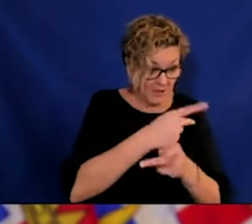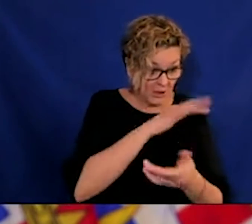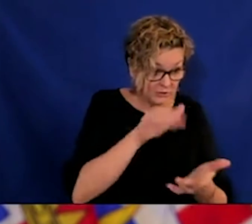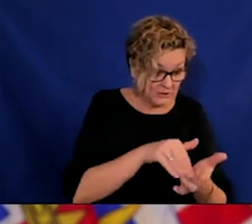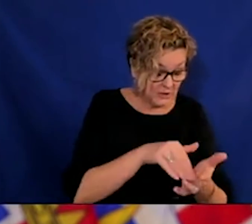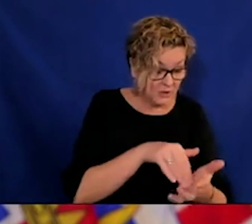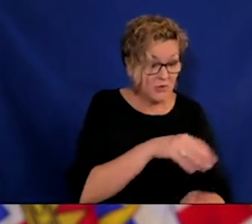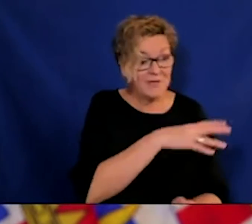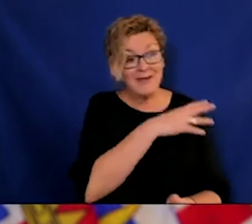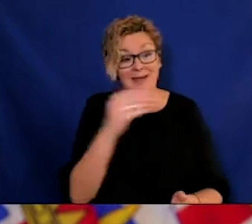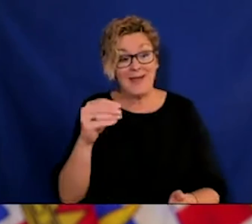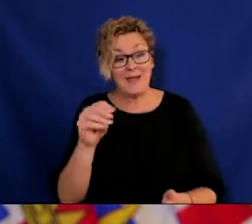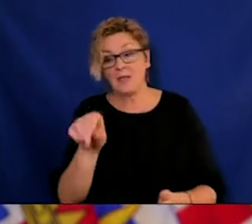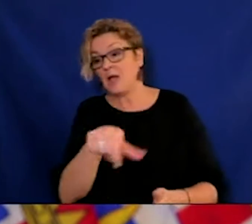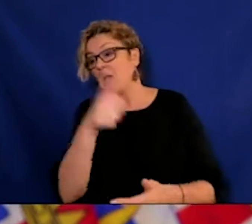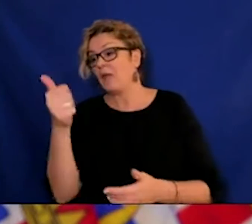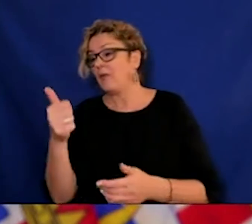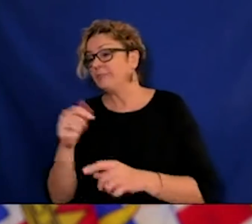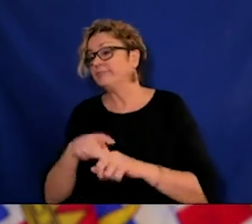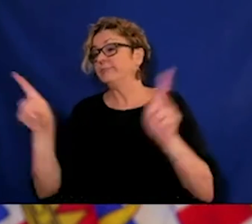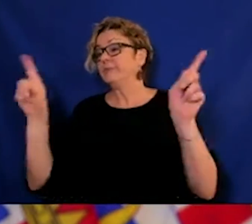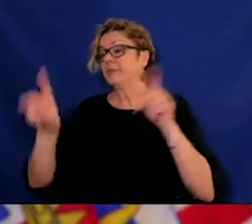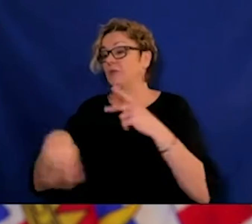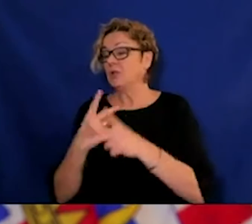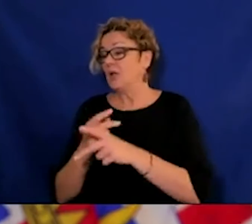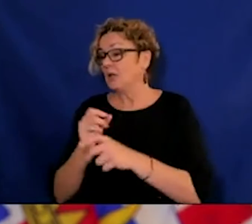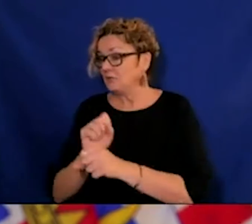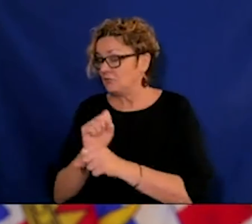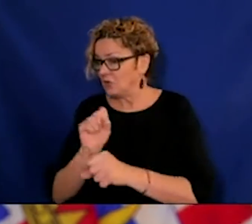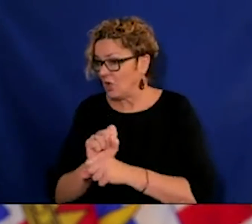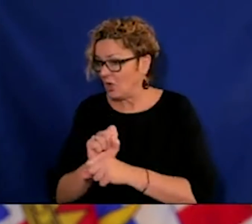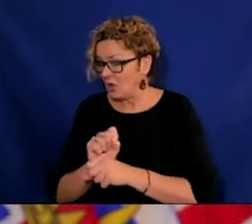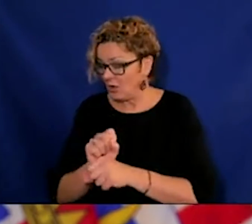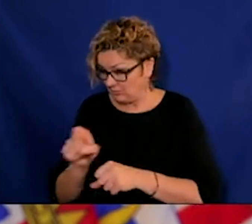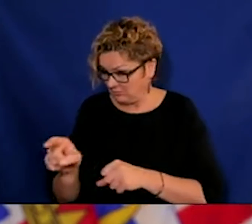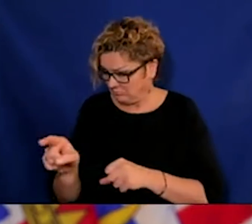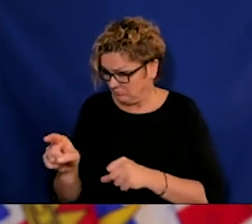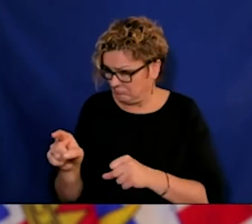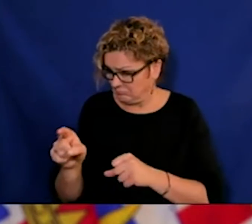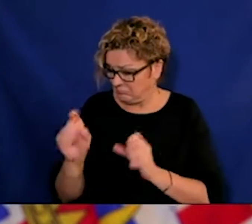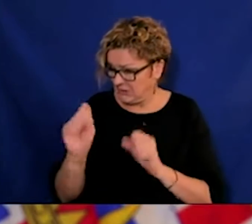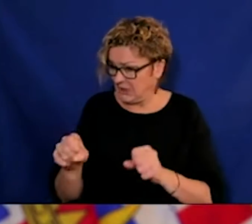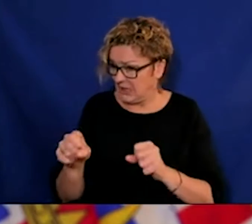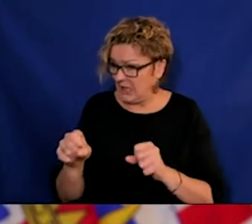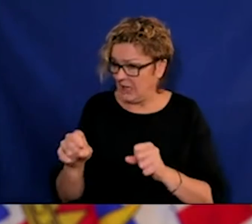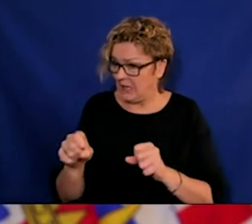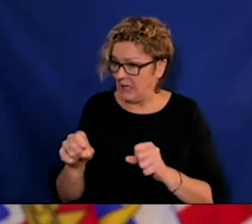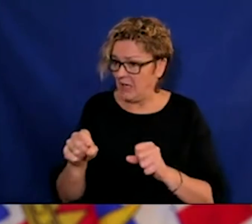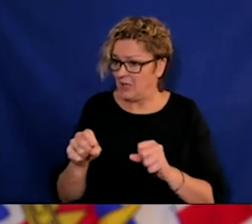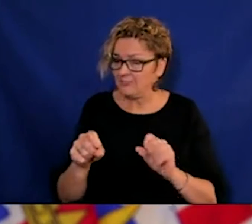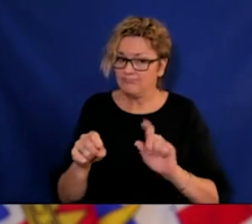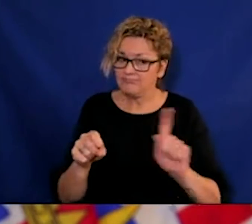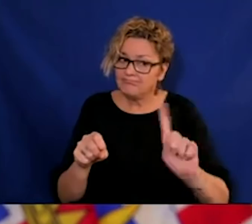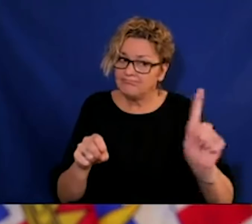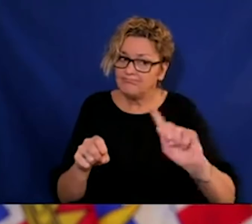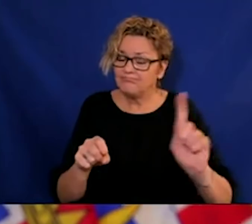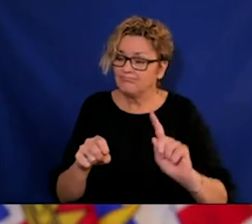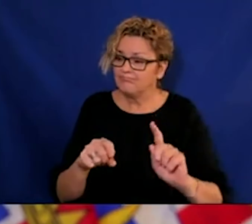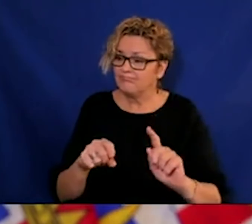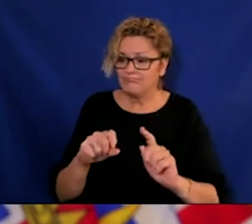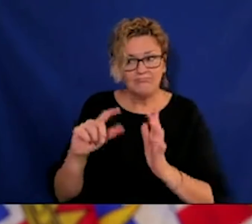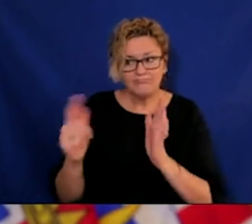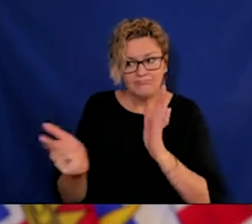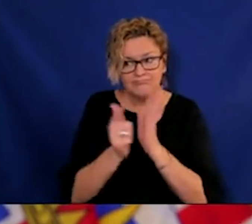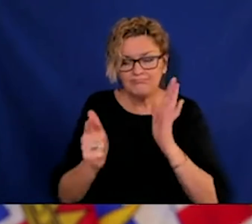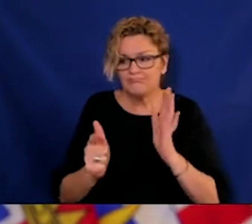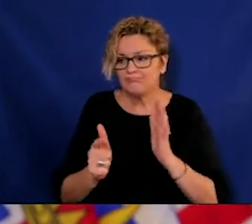for second jobs? Well, I'll start, and then, because it is actually my order, but,